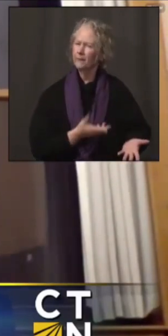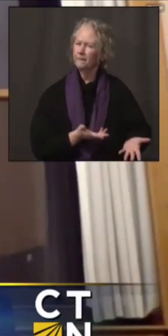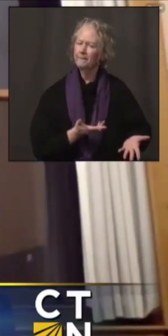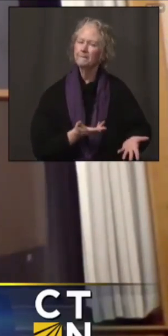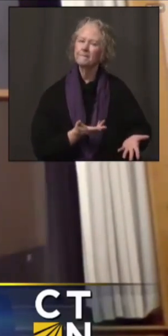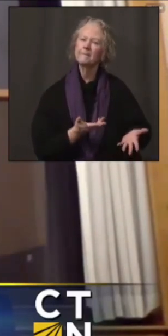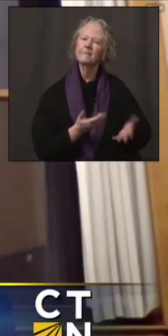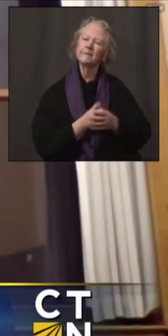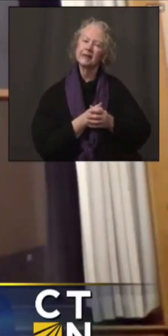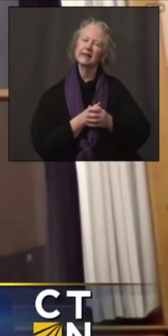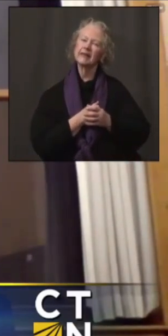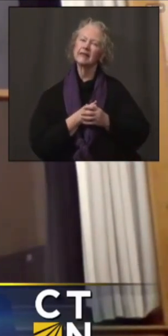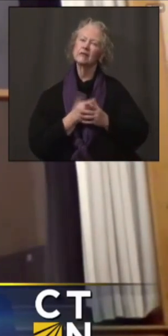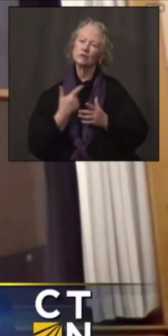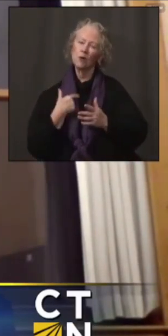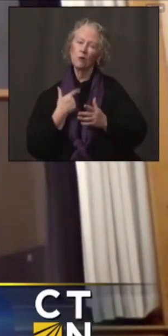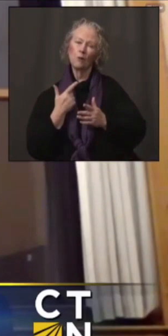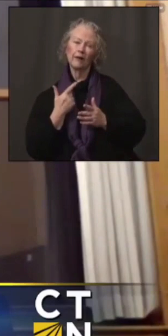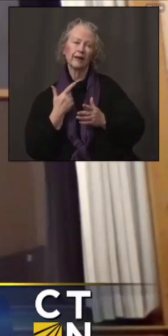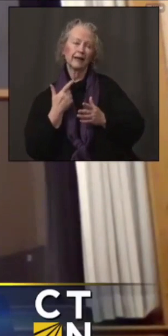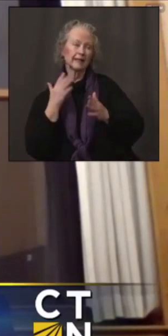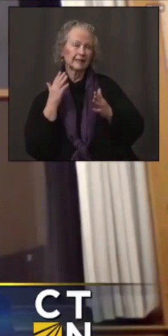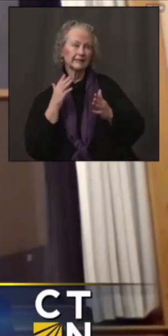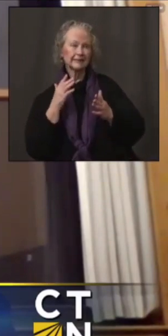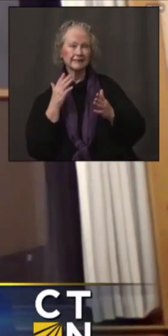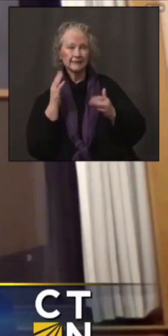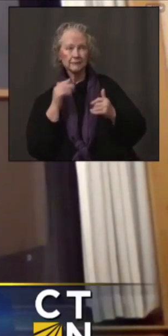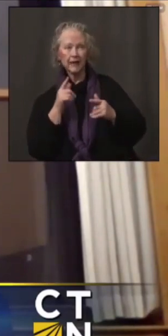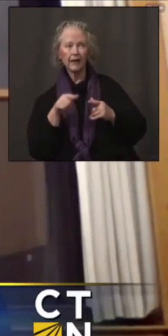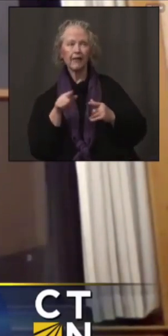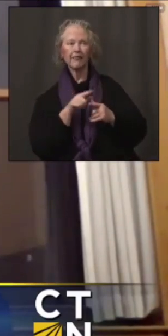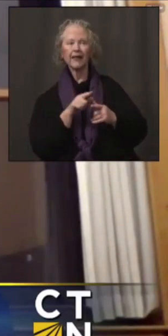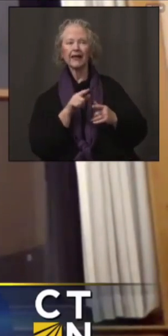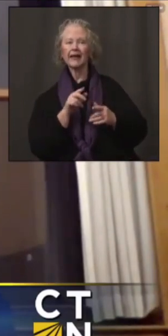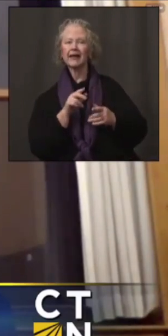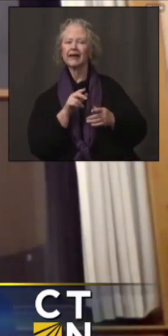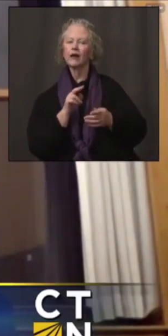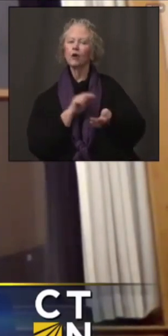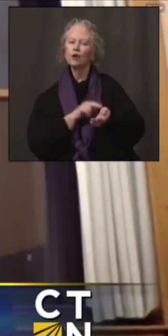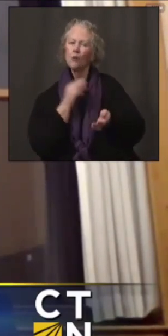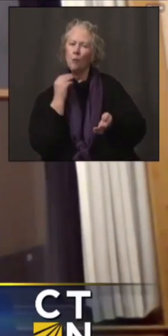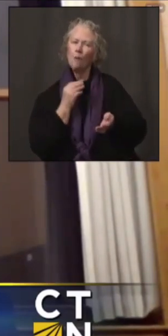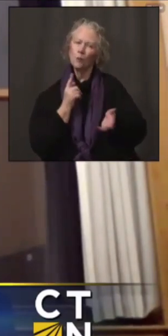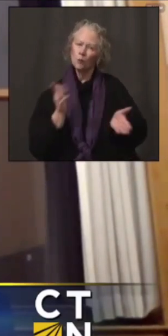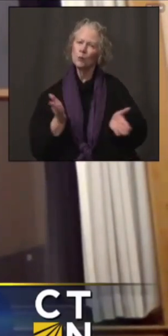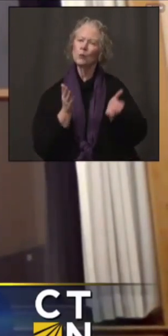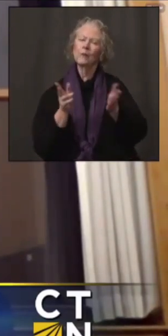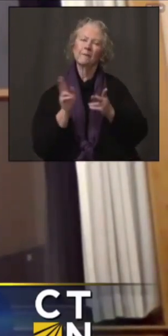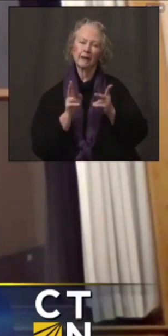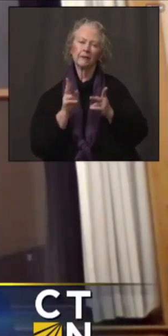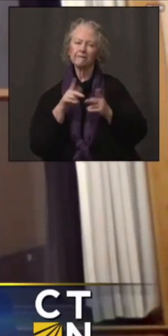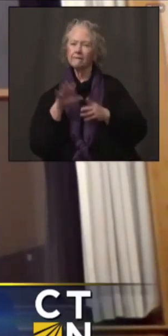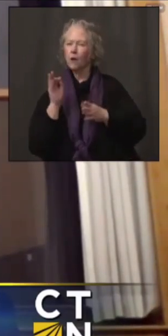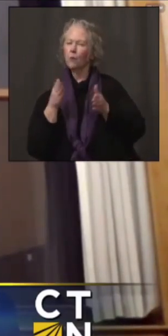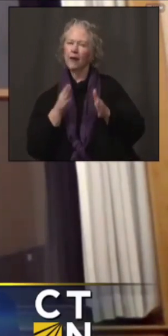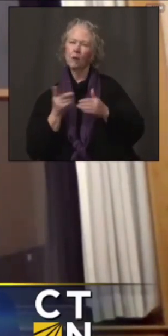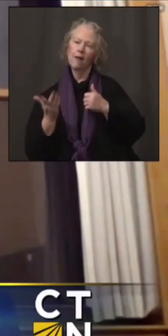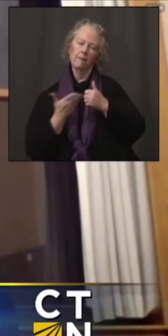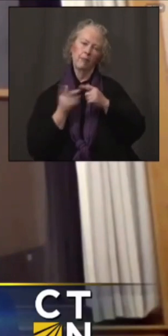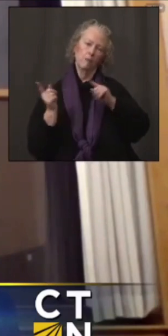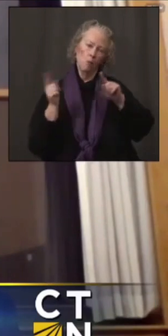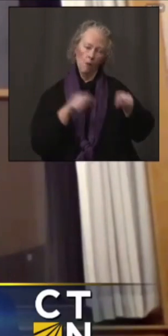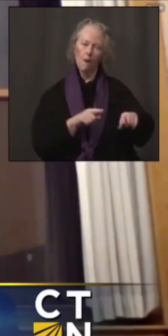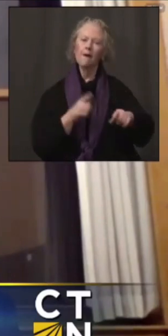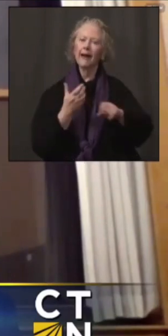we're dependent on the operators, the nursing home owners and operators to work with their staff and do what they need to do to make sure people come in to get their vaccines. Um,